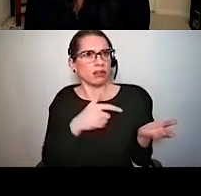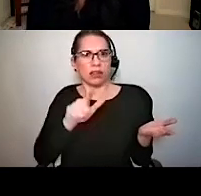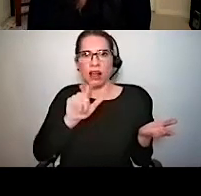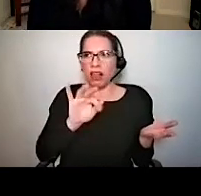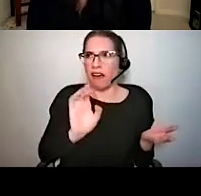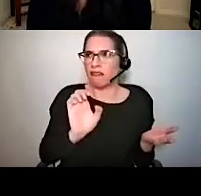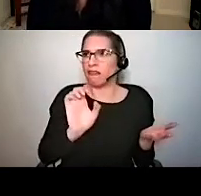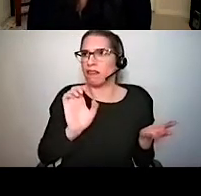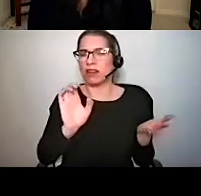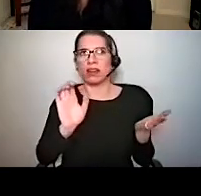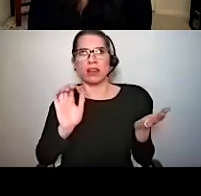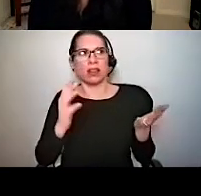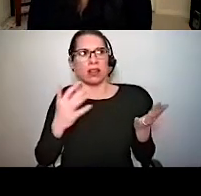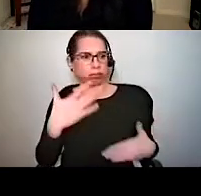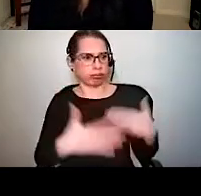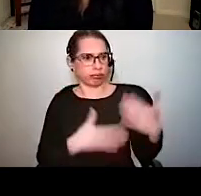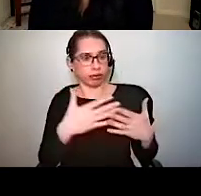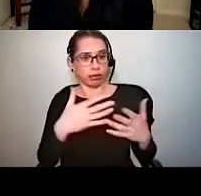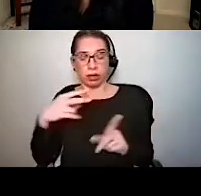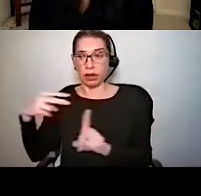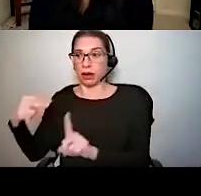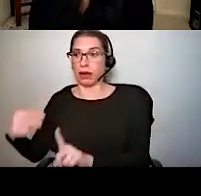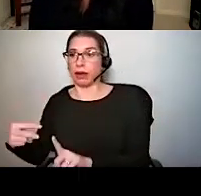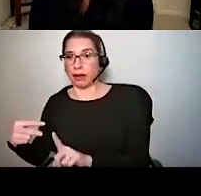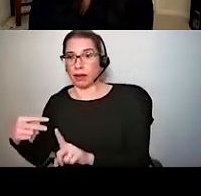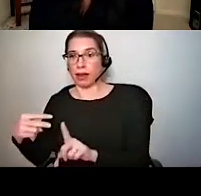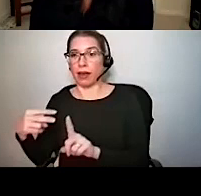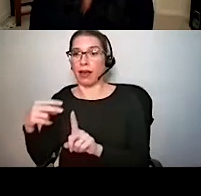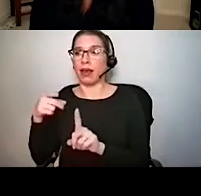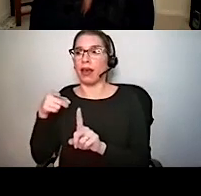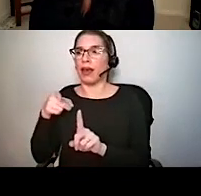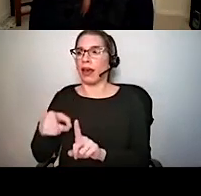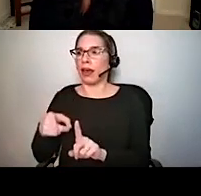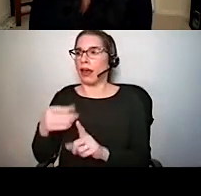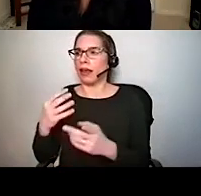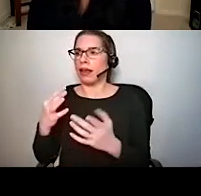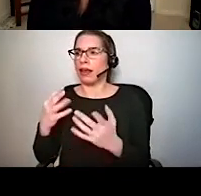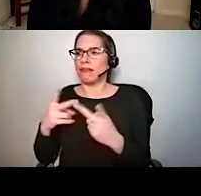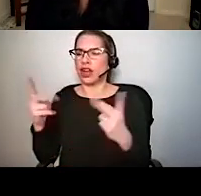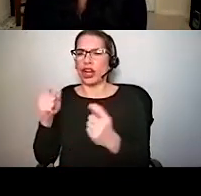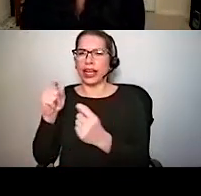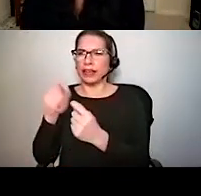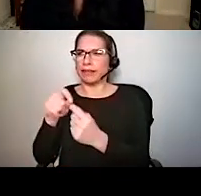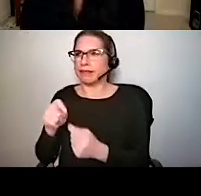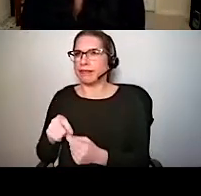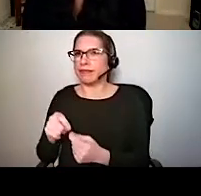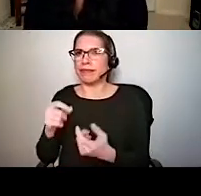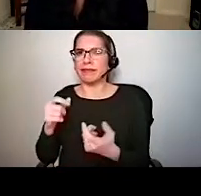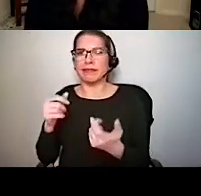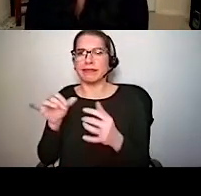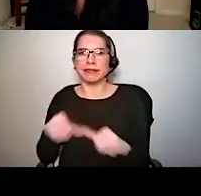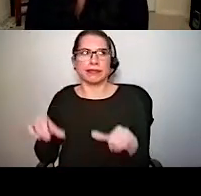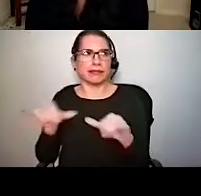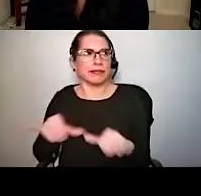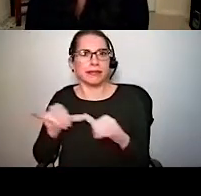And on the other hand, you have the meticulous and monotonous quantitative work that is